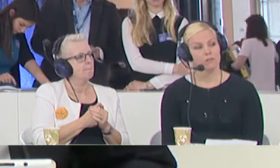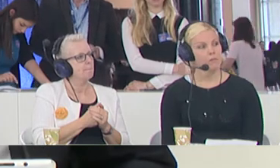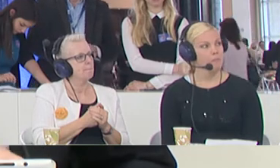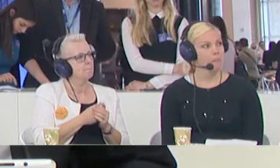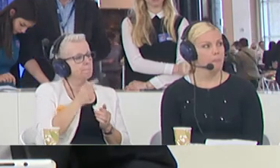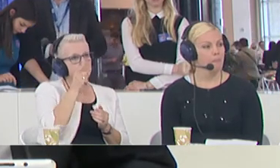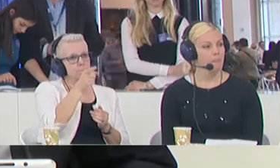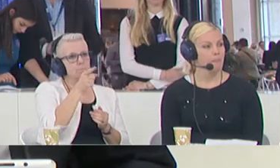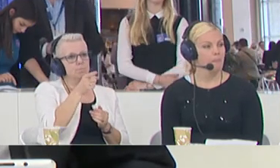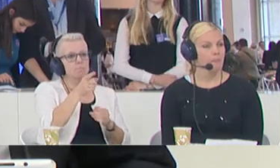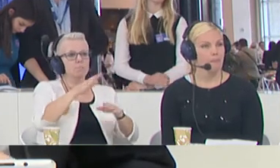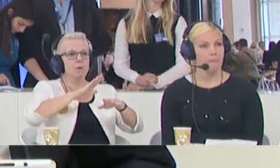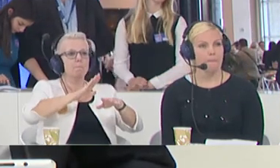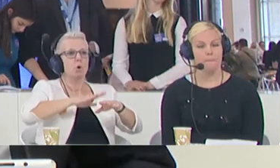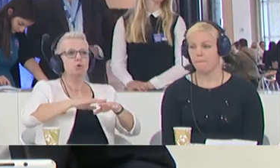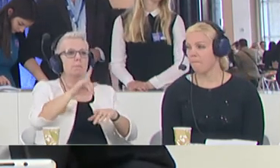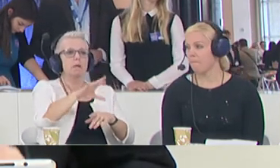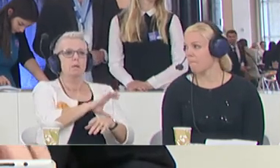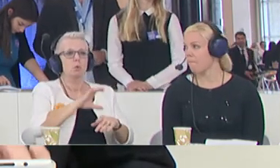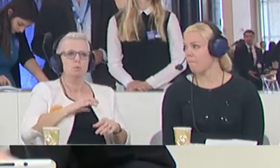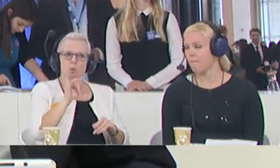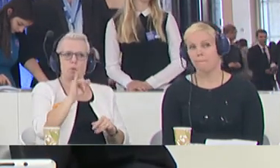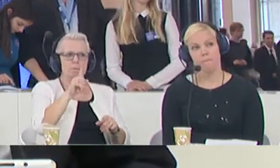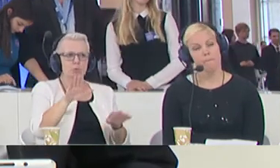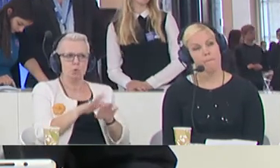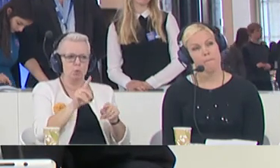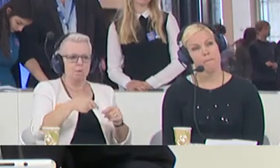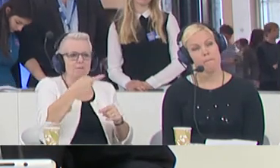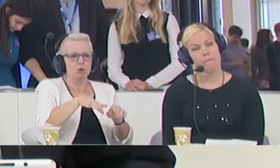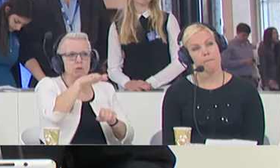Your message to the Commission, what should it do next?